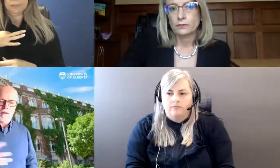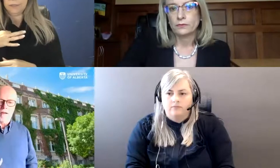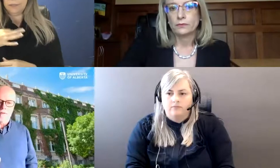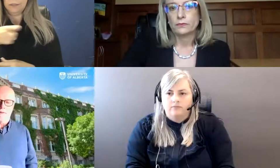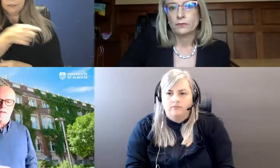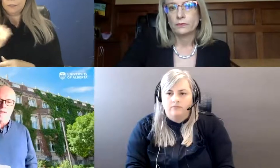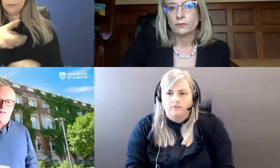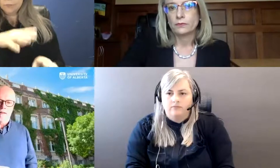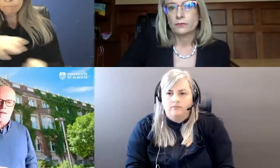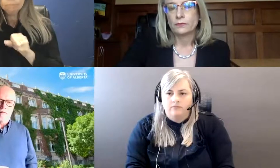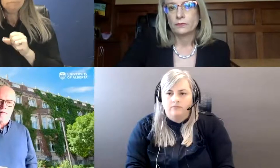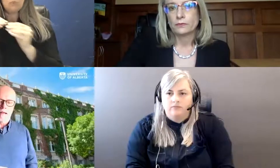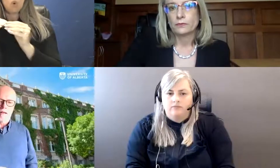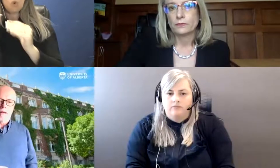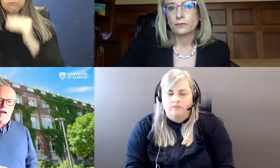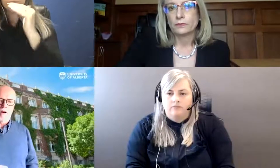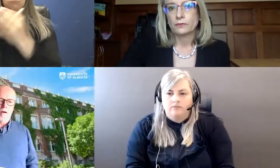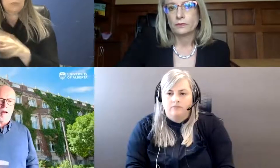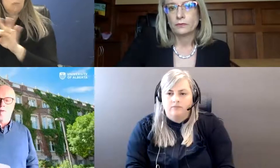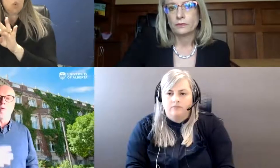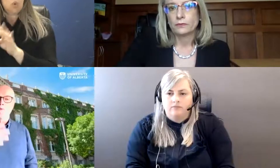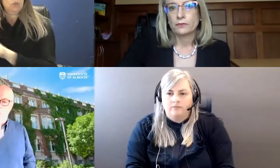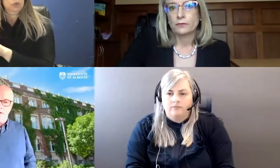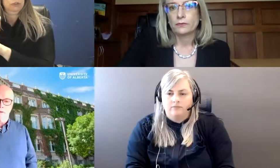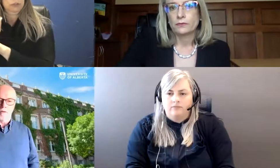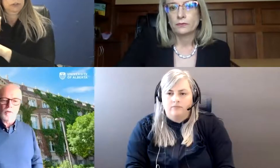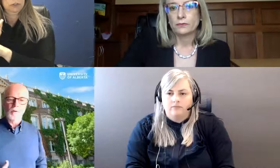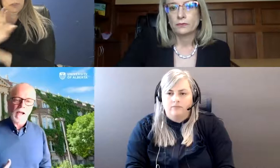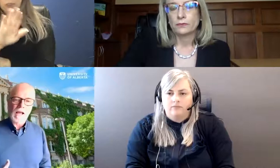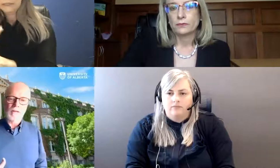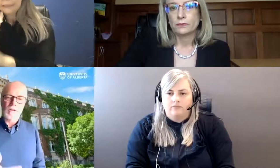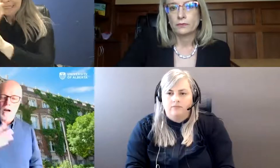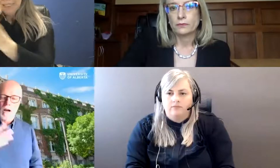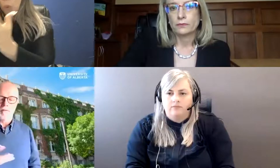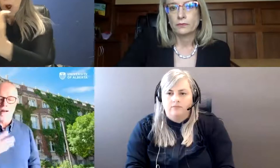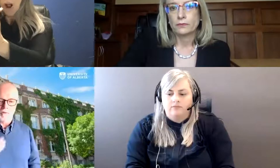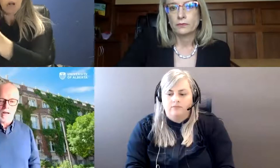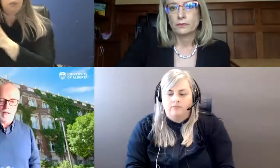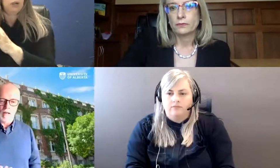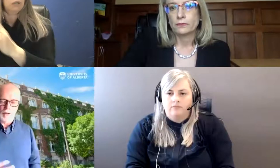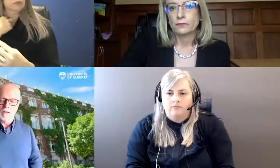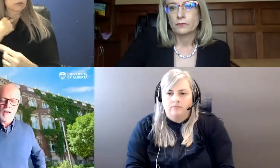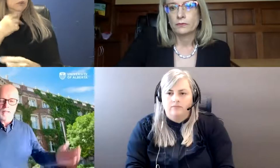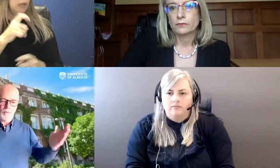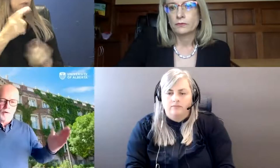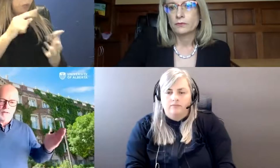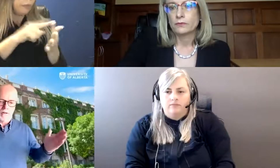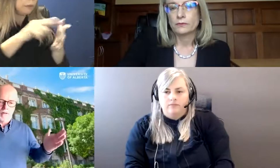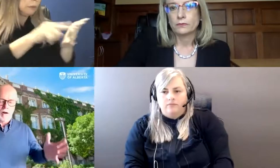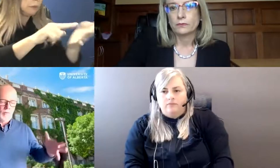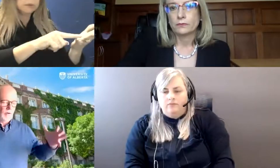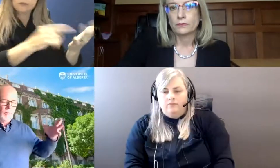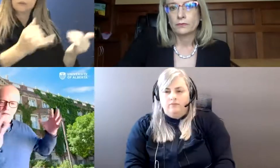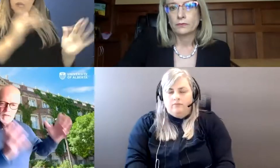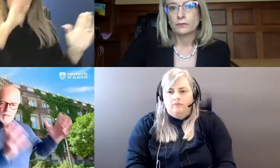value, the things that, that, that they, uh, have always wanted to do as highly valued academics. And that's focus on,